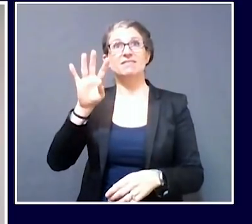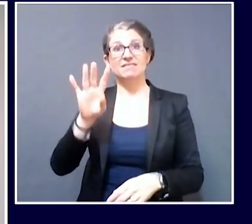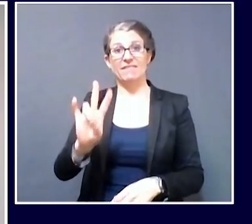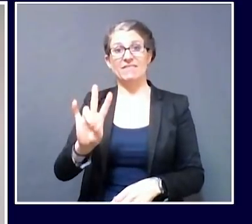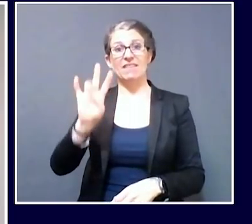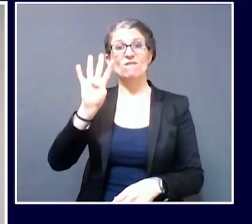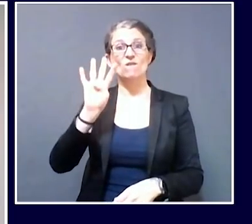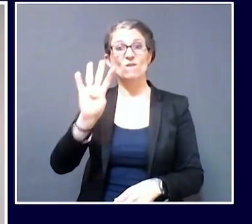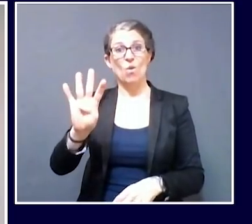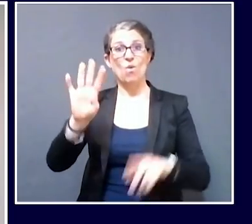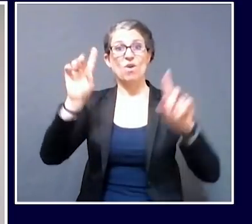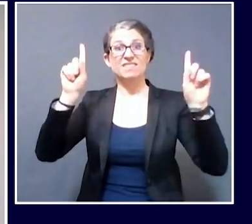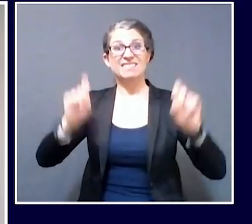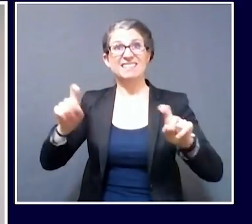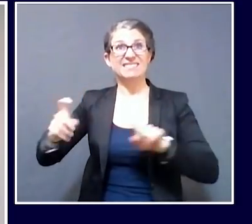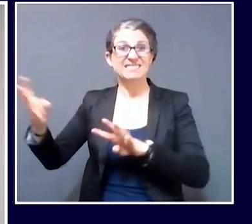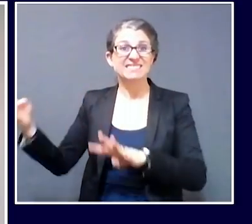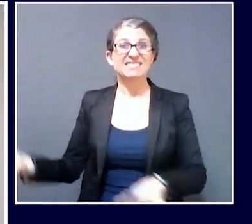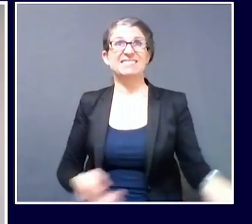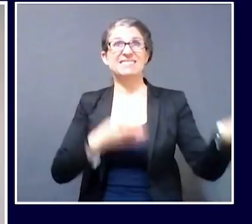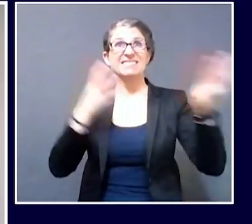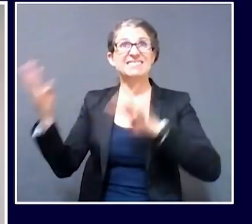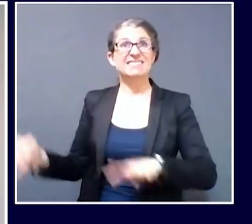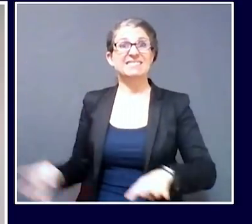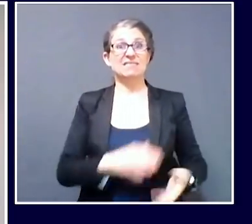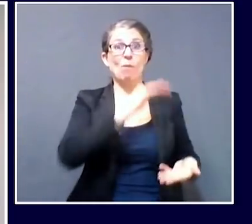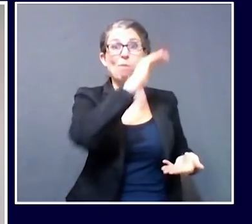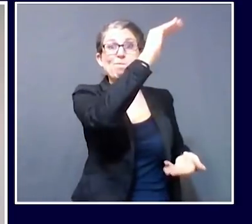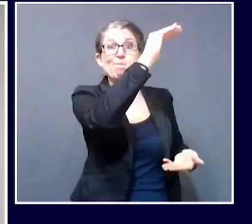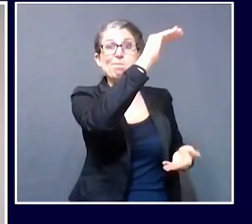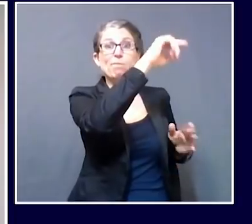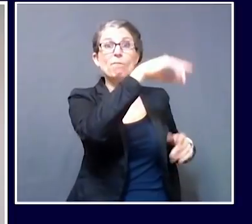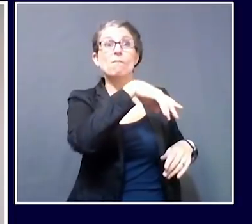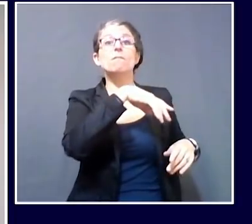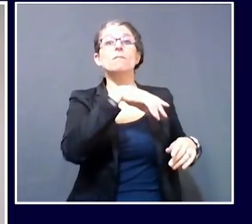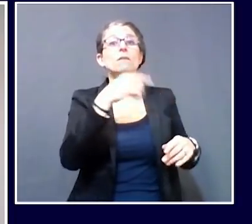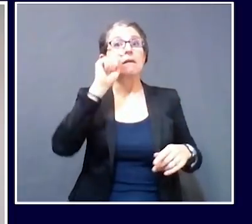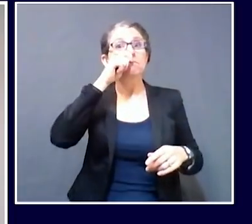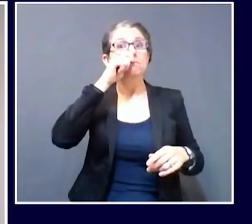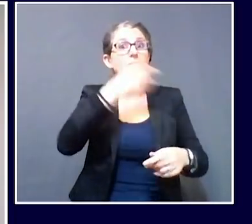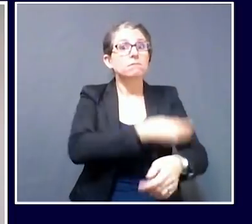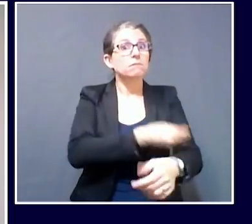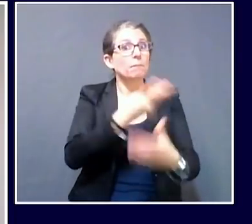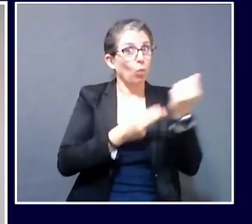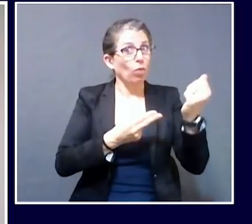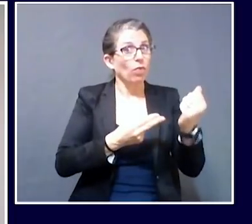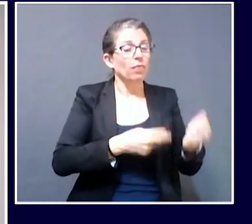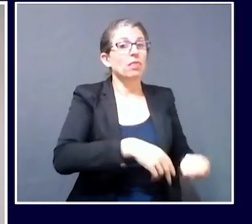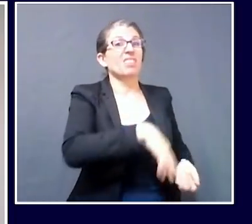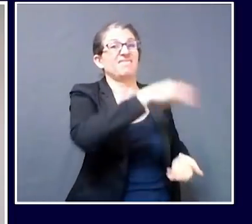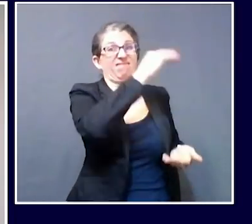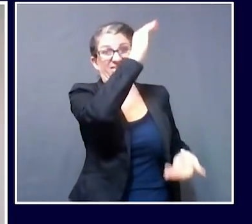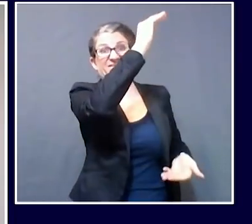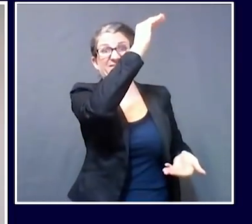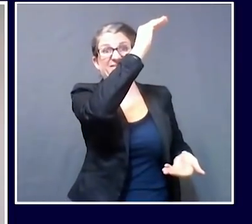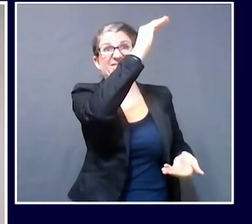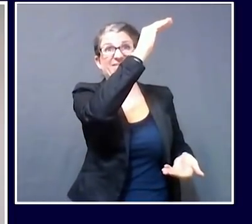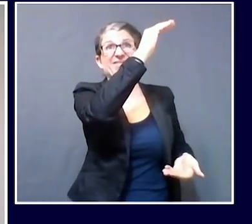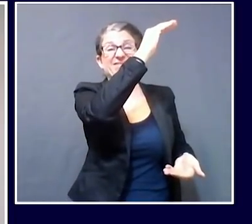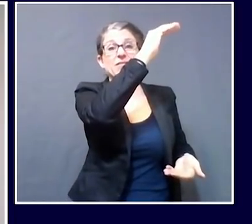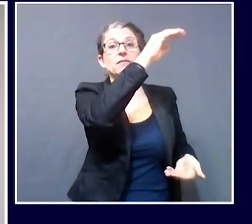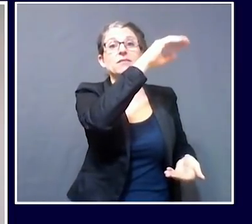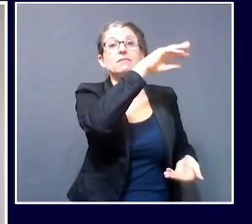number we really focus on when it comes to positivity rates in order to get a clear sense of where the outbreak currently stands